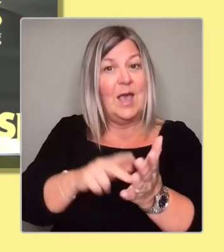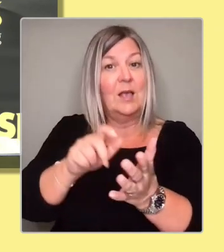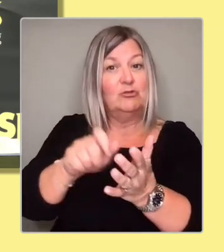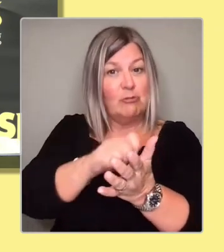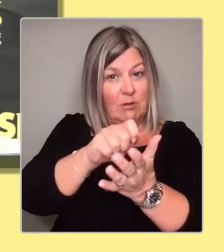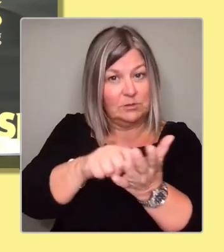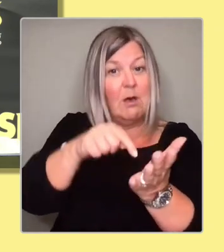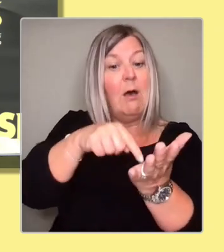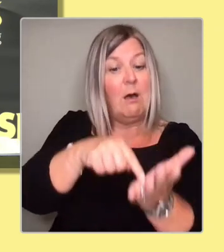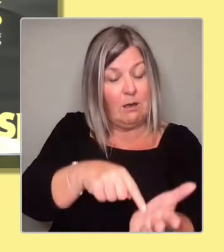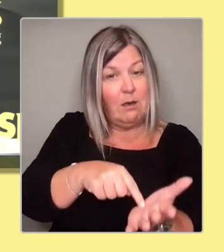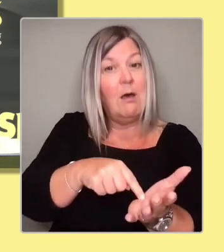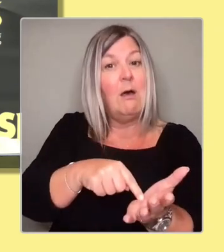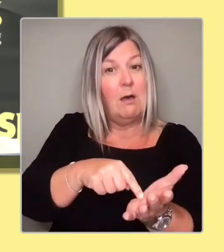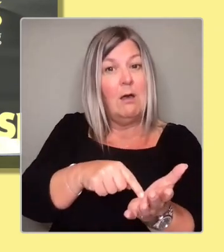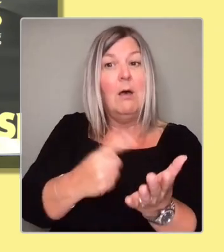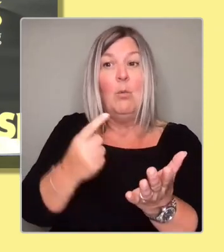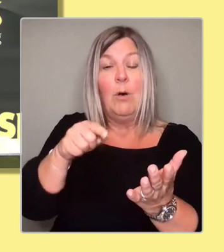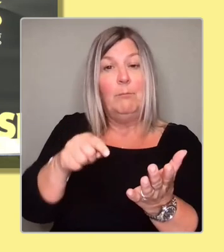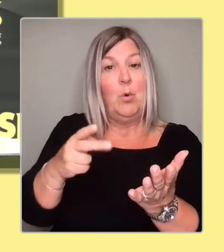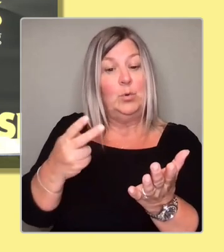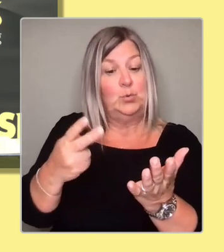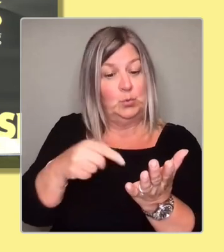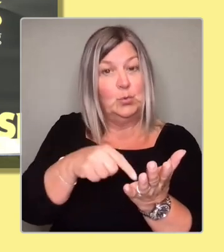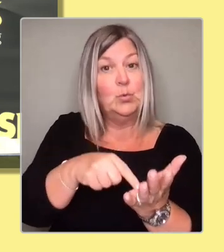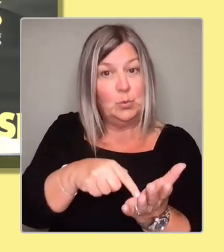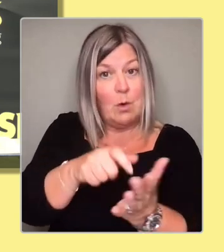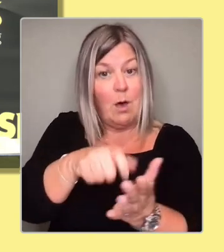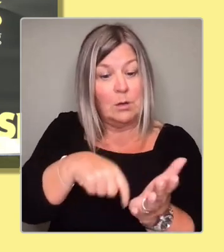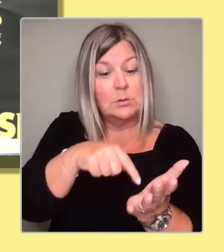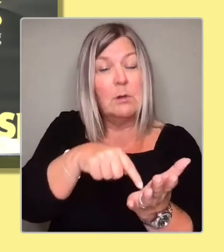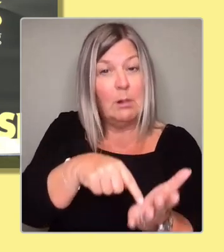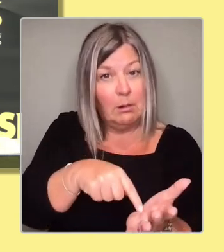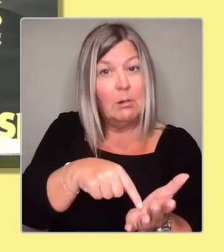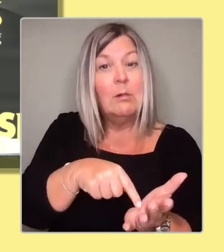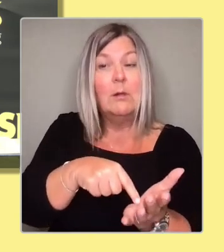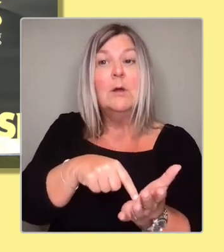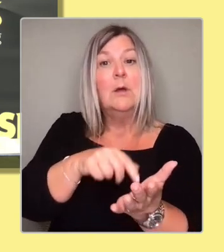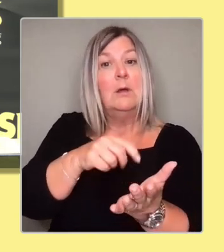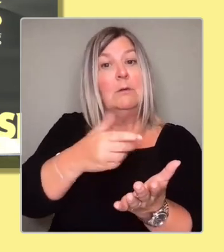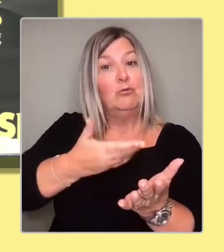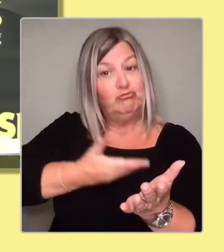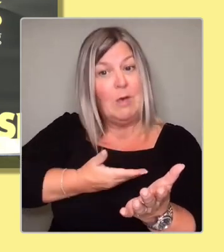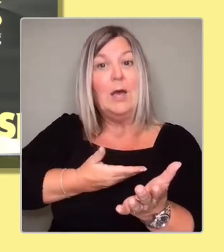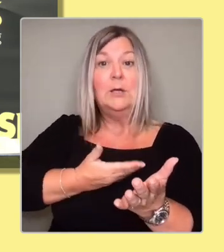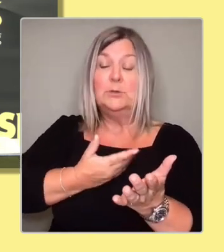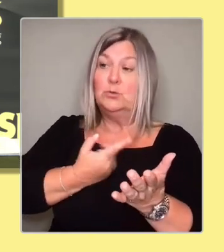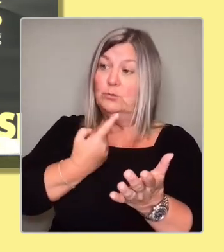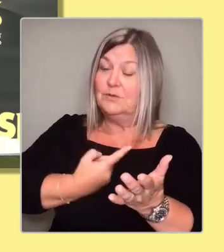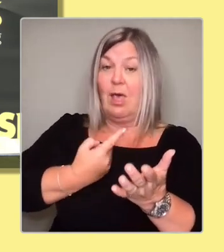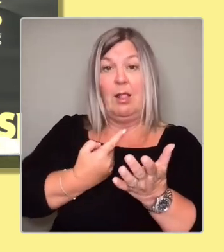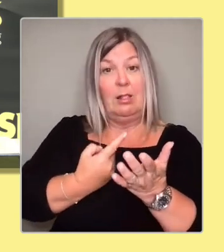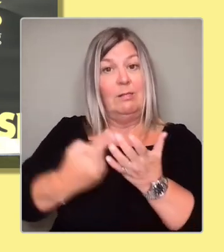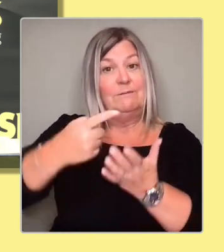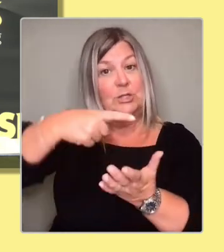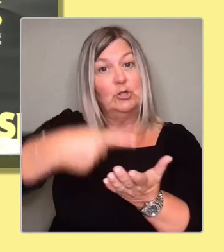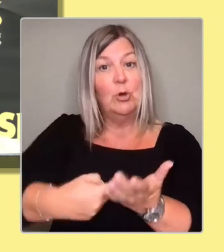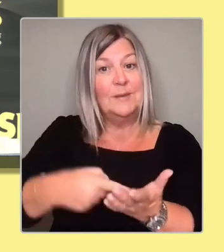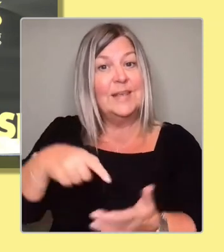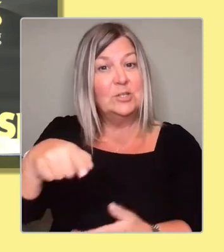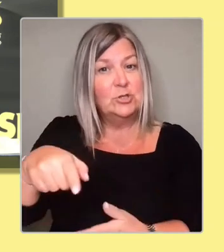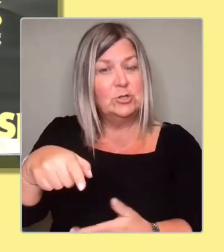-determination. And so I do not accept that the UK has a veto on the Scottish people. And we shouldn't accept it either.